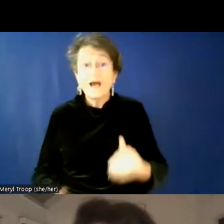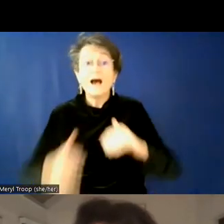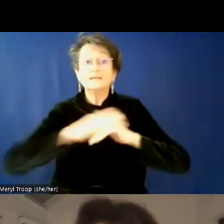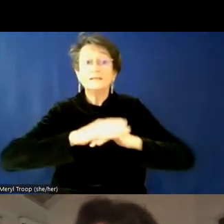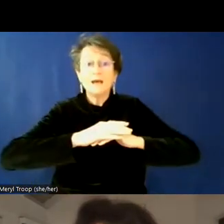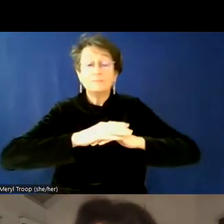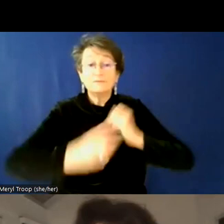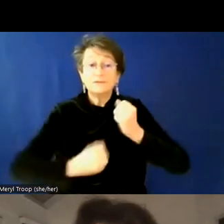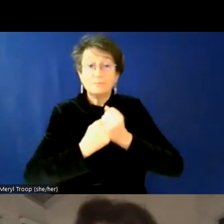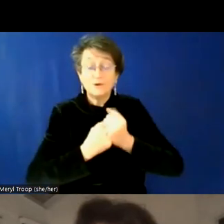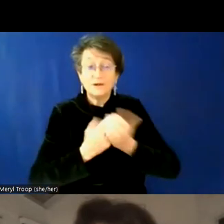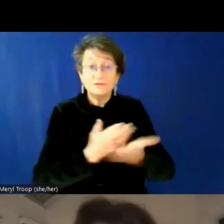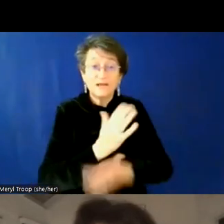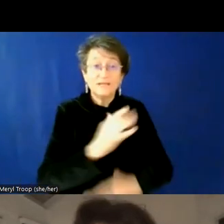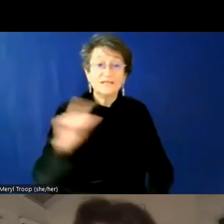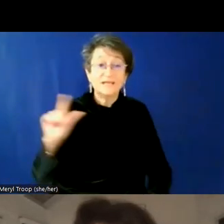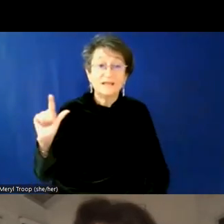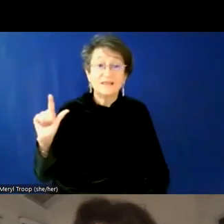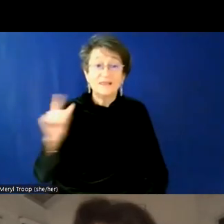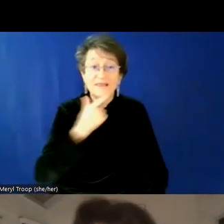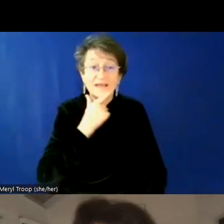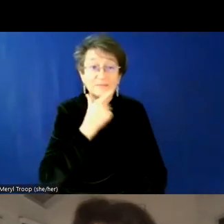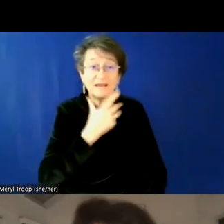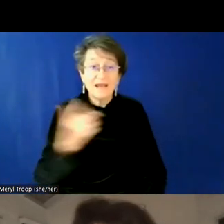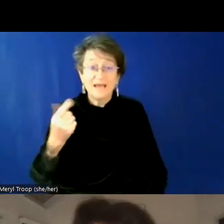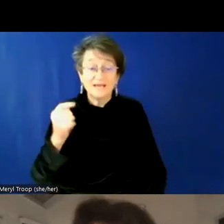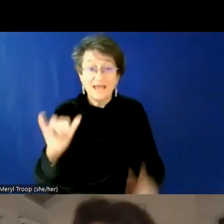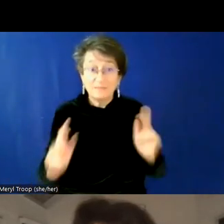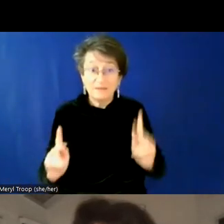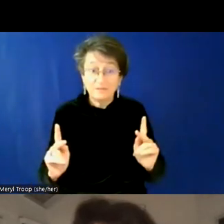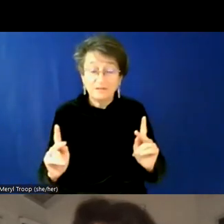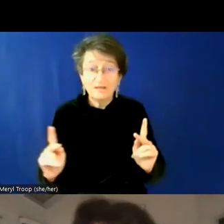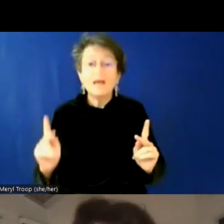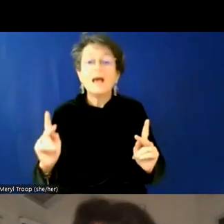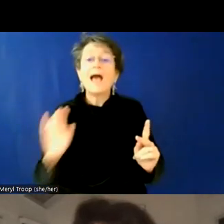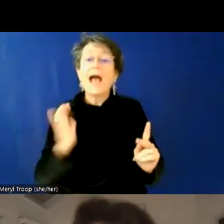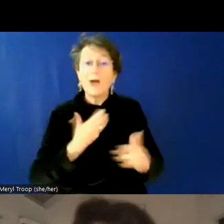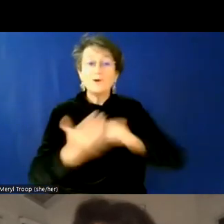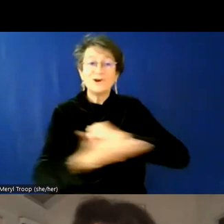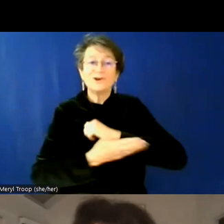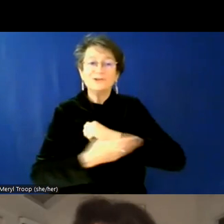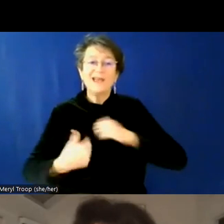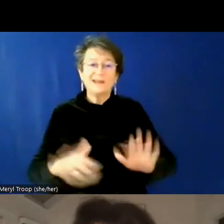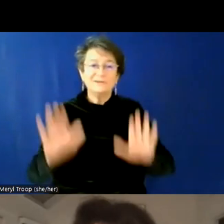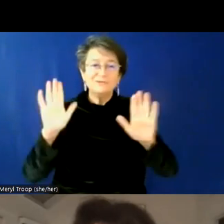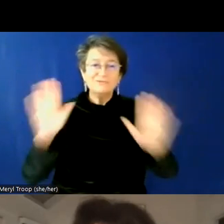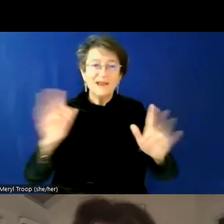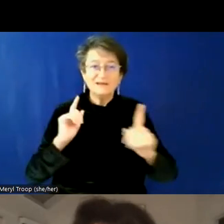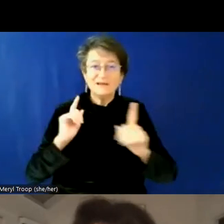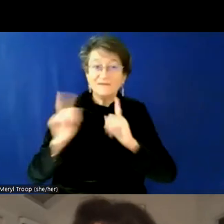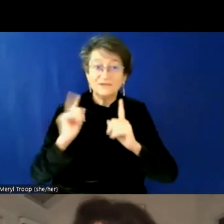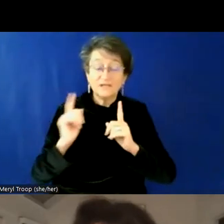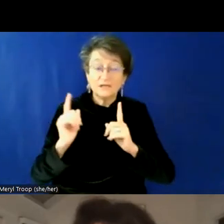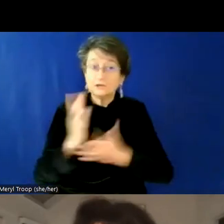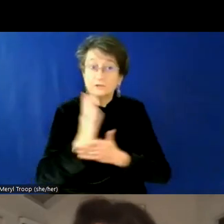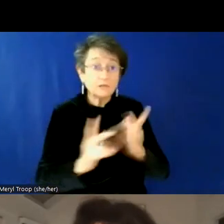of lesbian and gay folks, I think it helped our country have a really wonderful conversation about understanding some people love differently. Right.